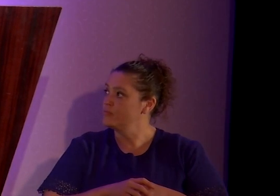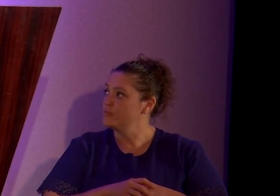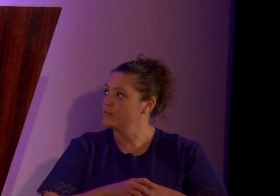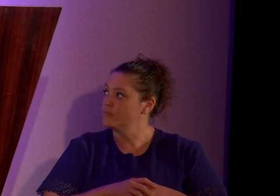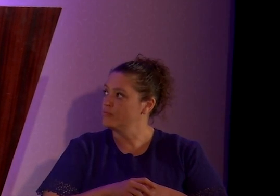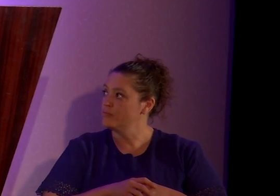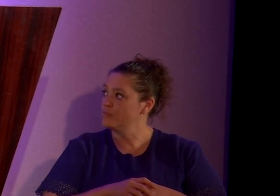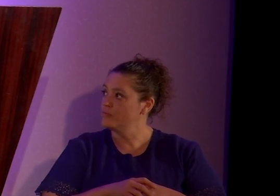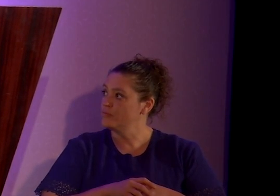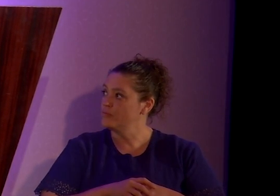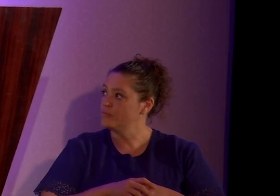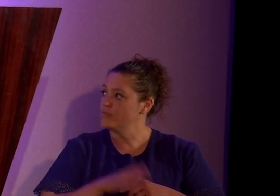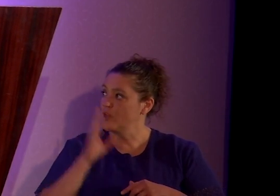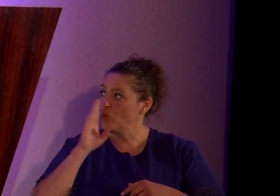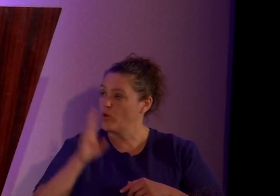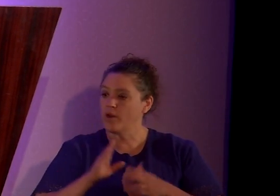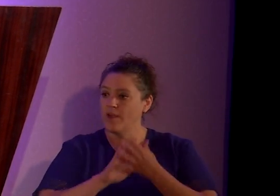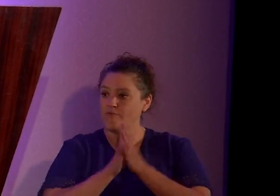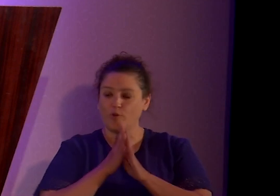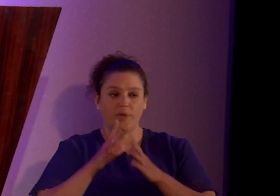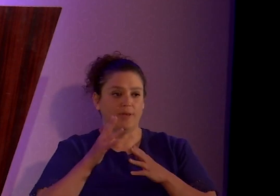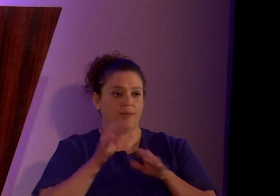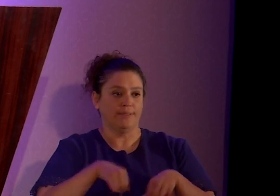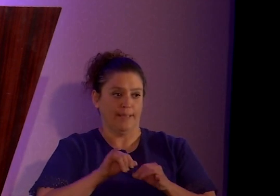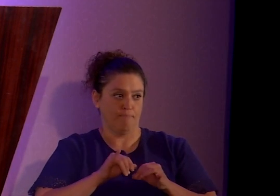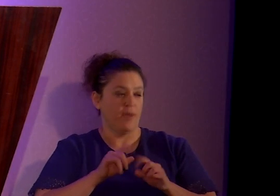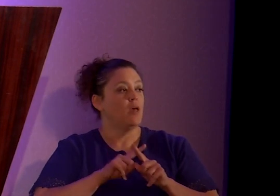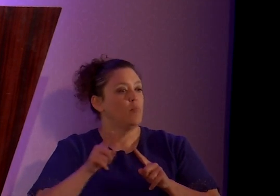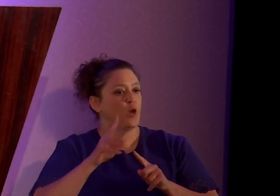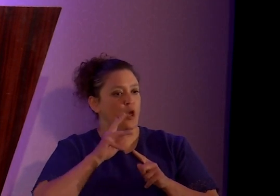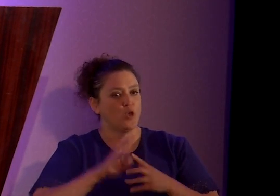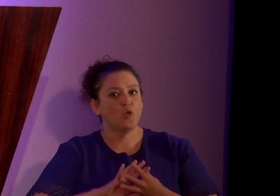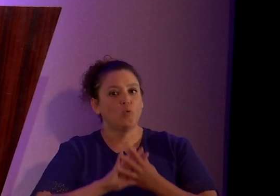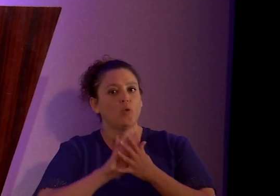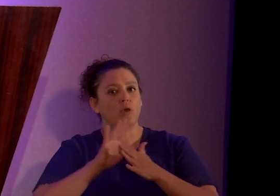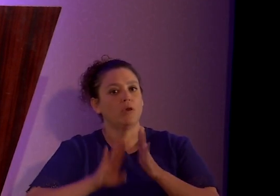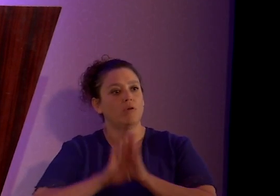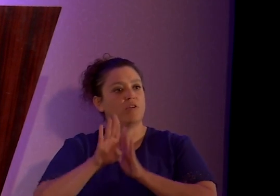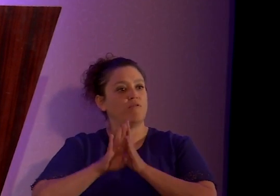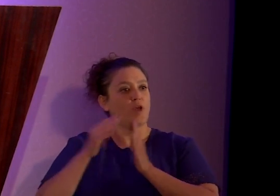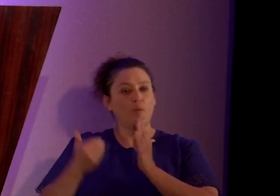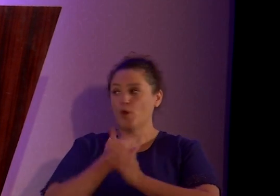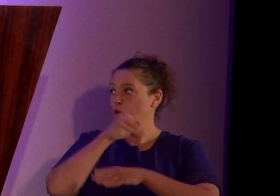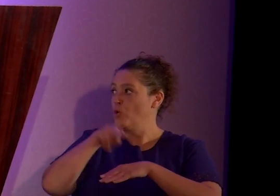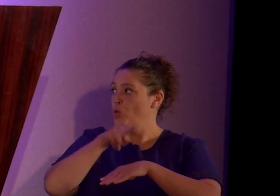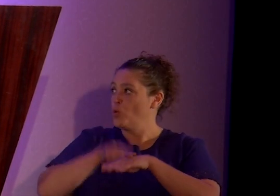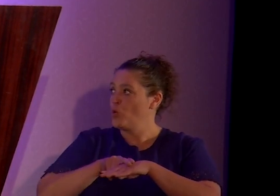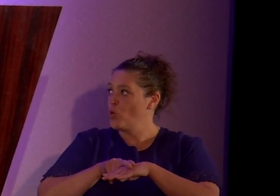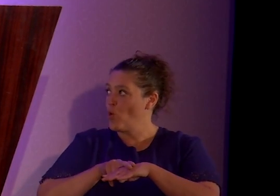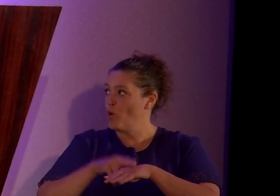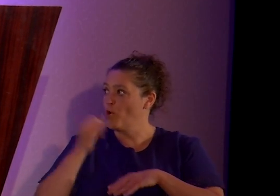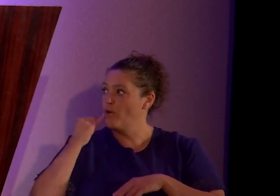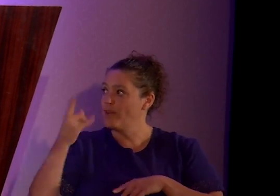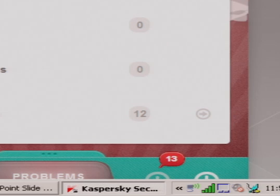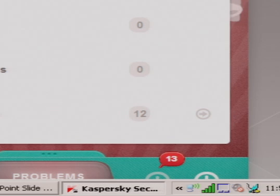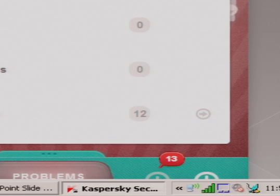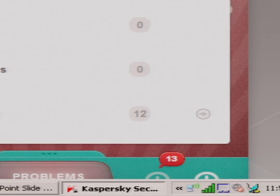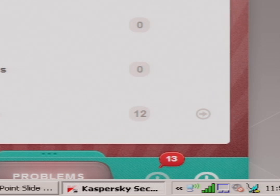And so it's never going to be the same. But you will get to a new normal if you don't have to.